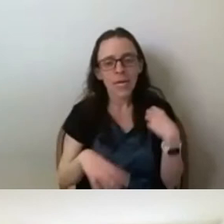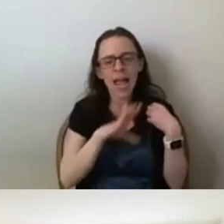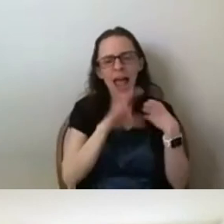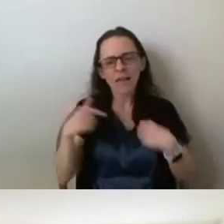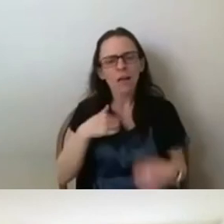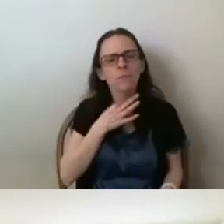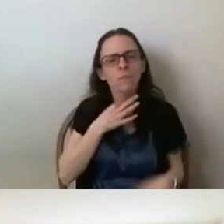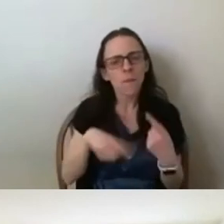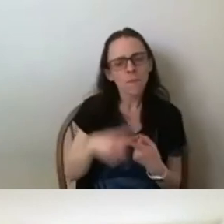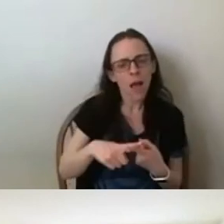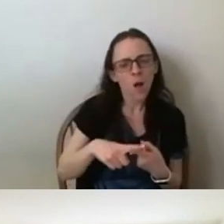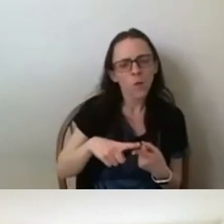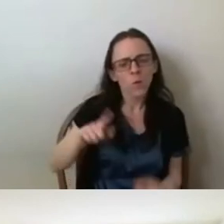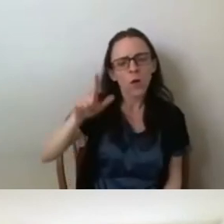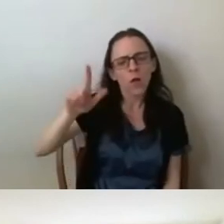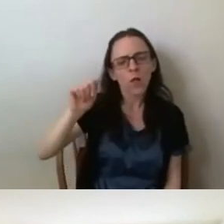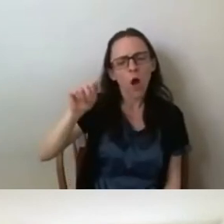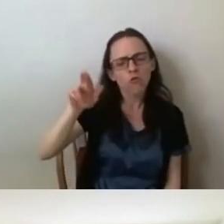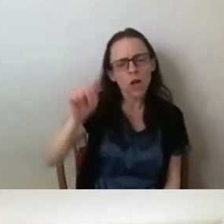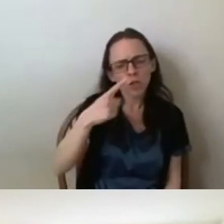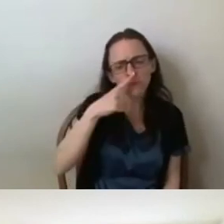mean by evictions again? Sorry.